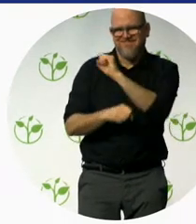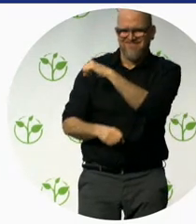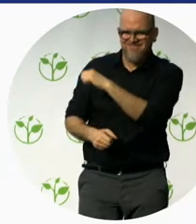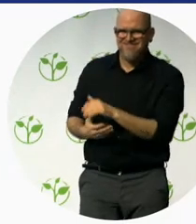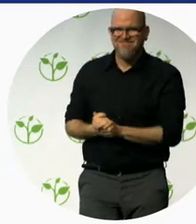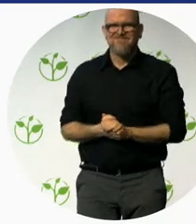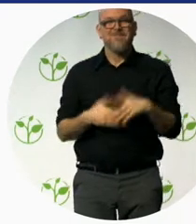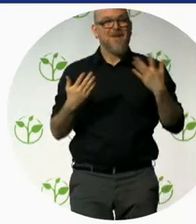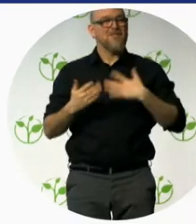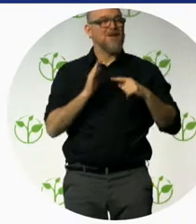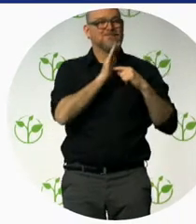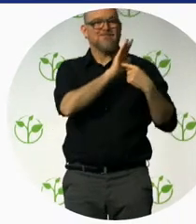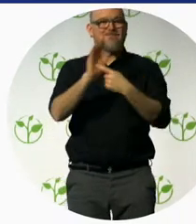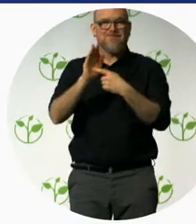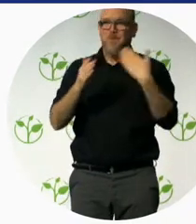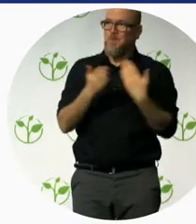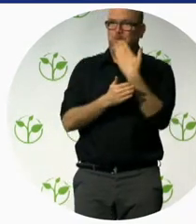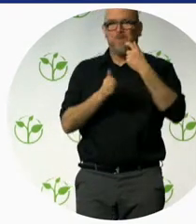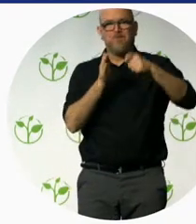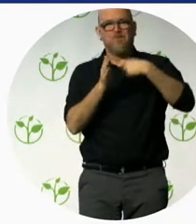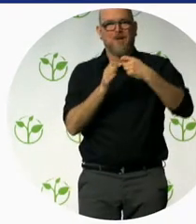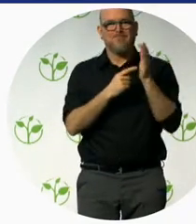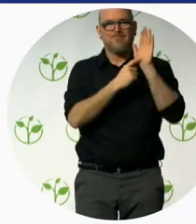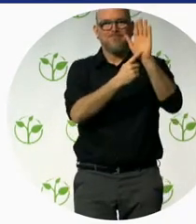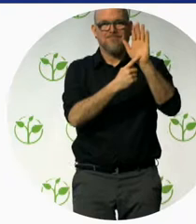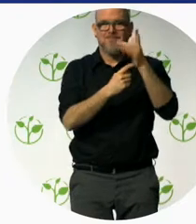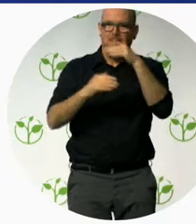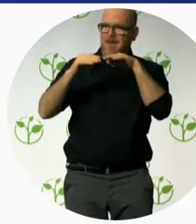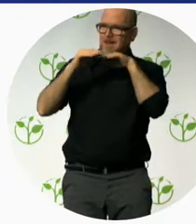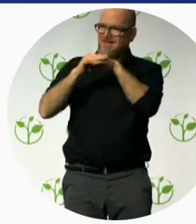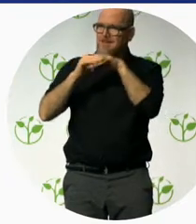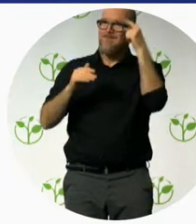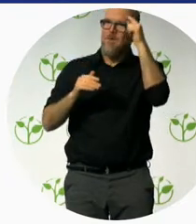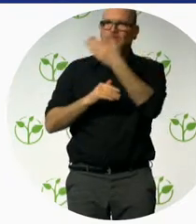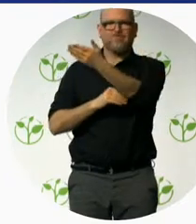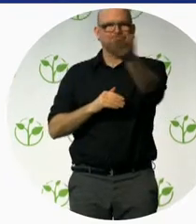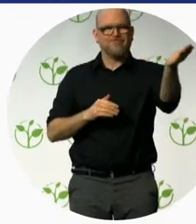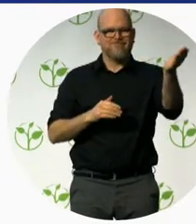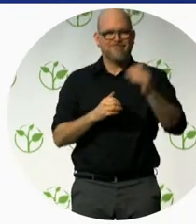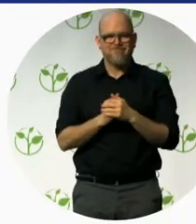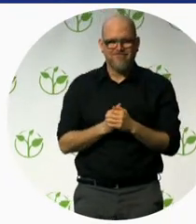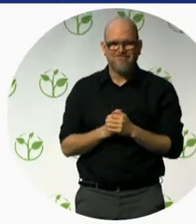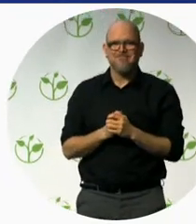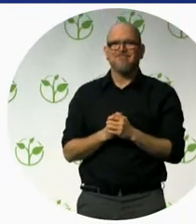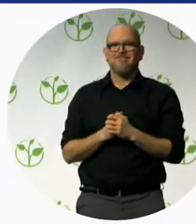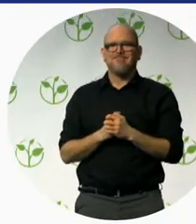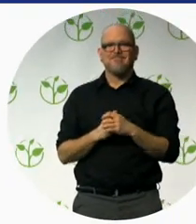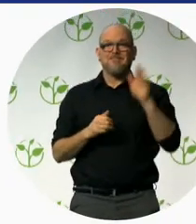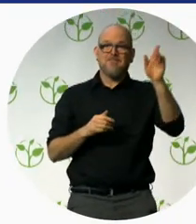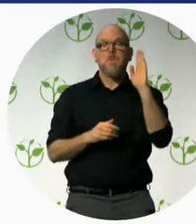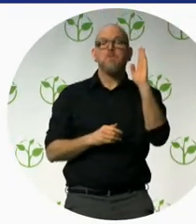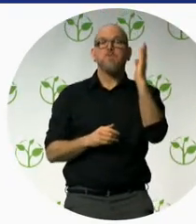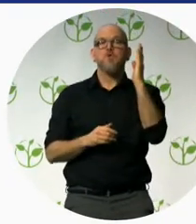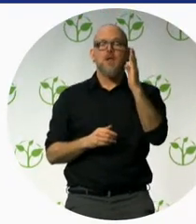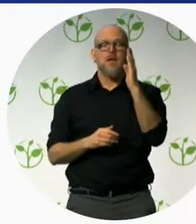everyone projects. First thing to know is that it fits in our general goal of creating an